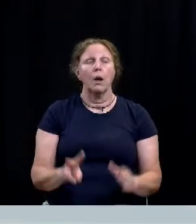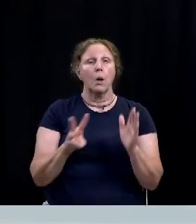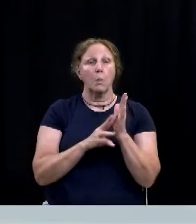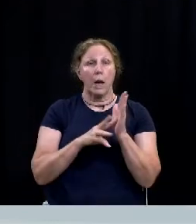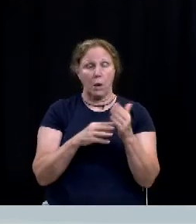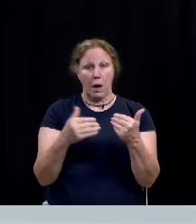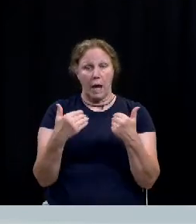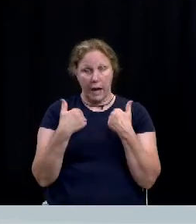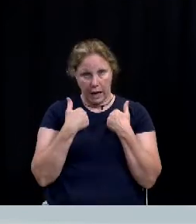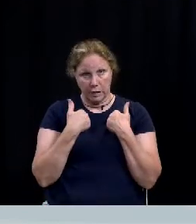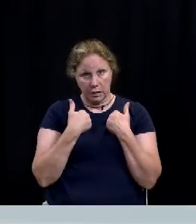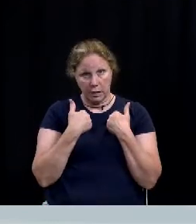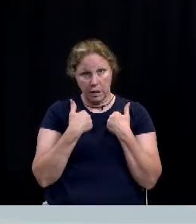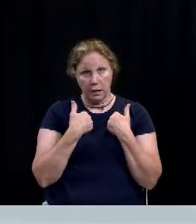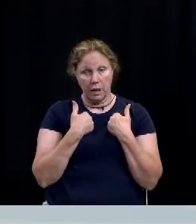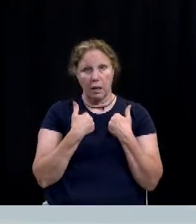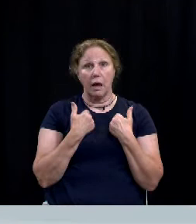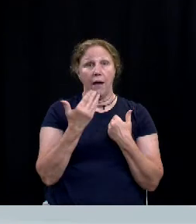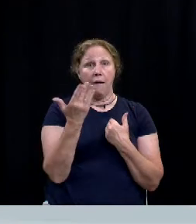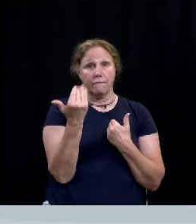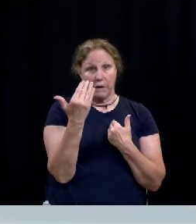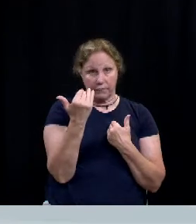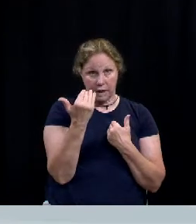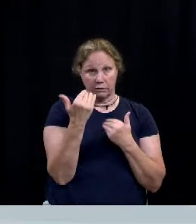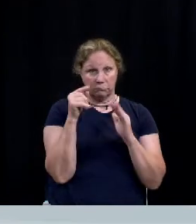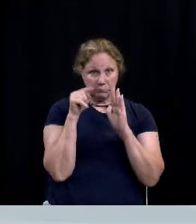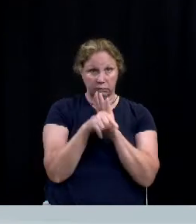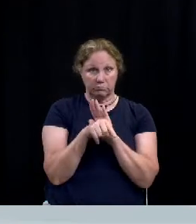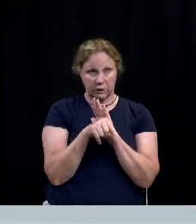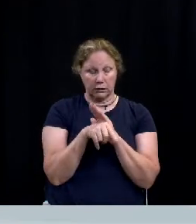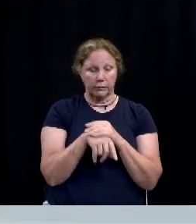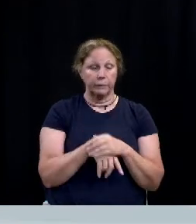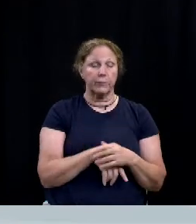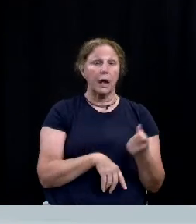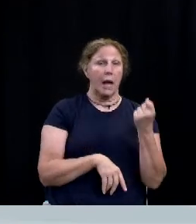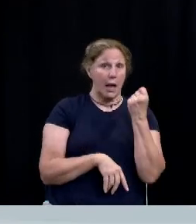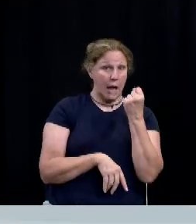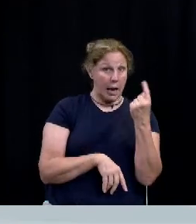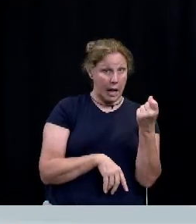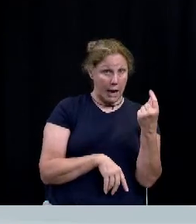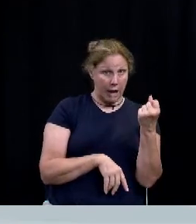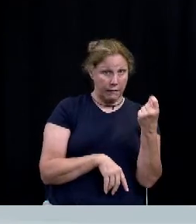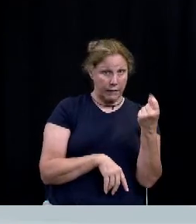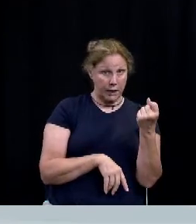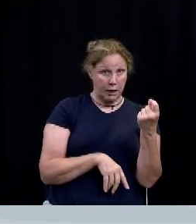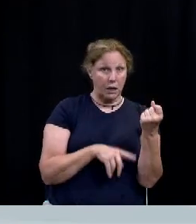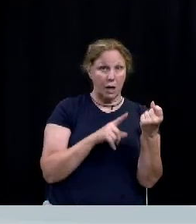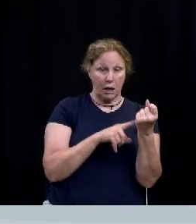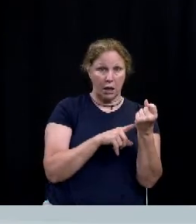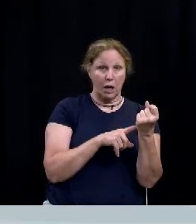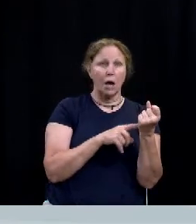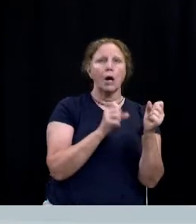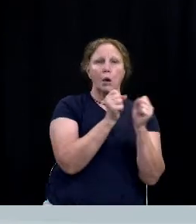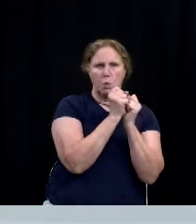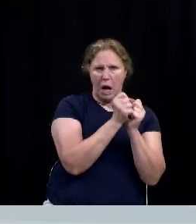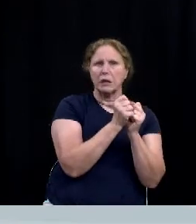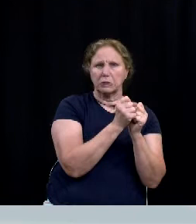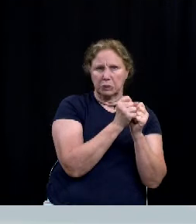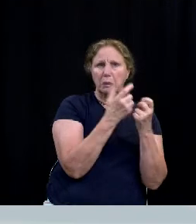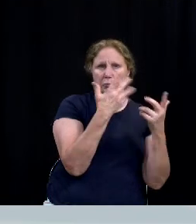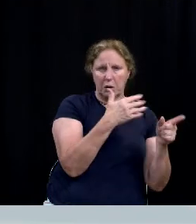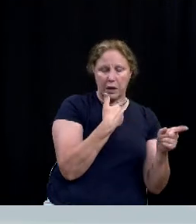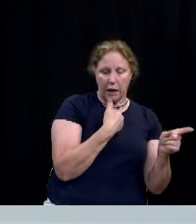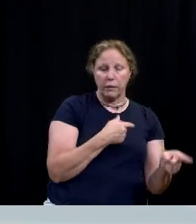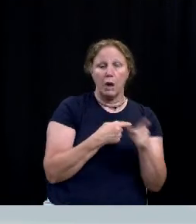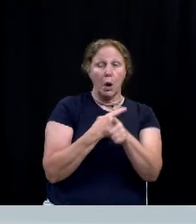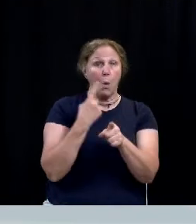experienced 15 homicides 11 of these cases have been cleared by arrest one case will be